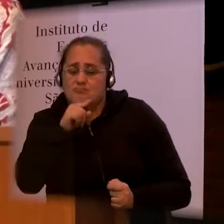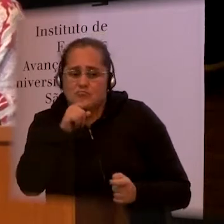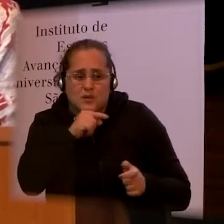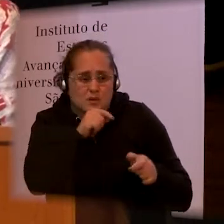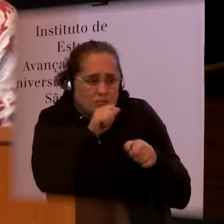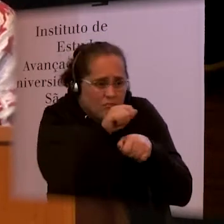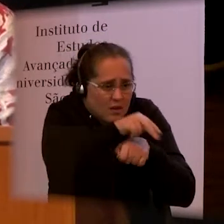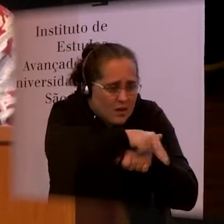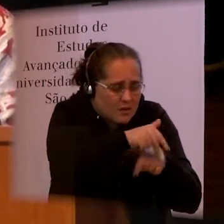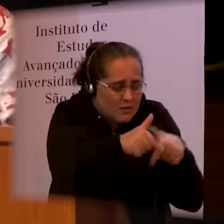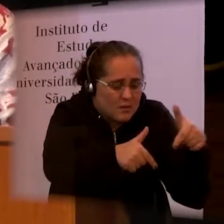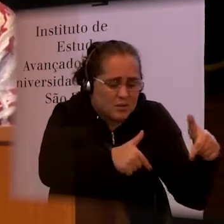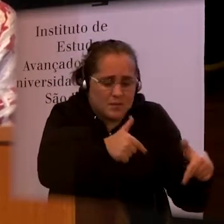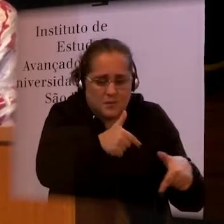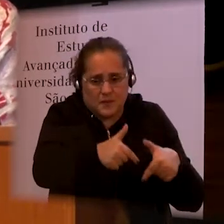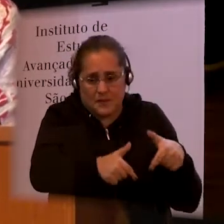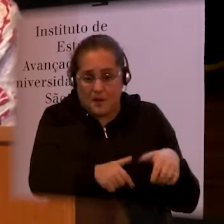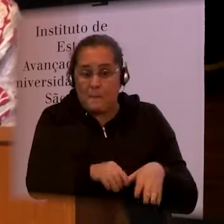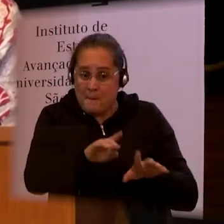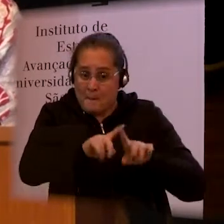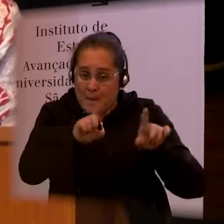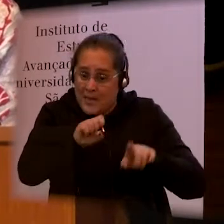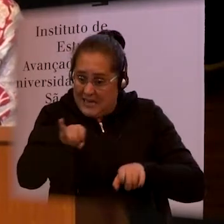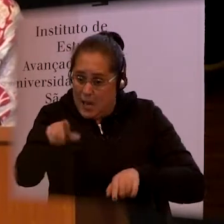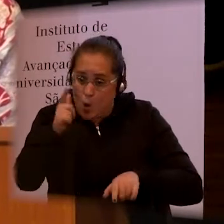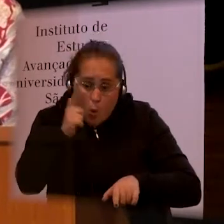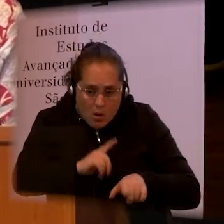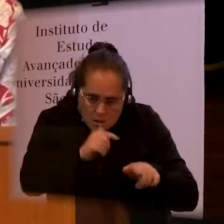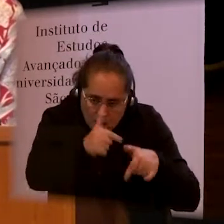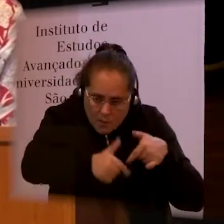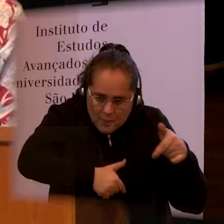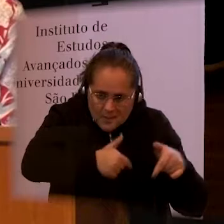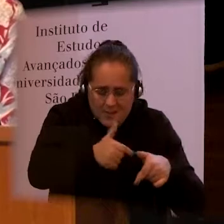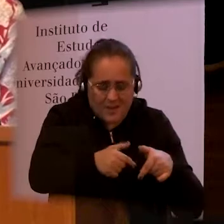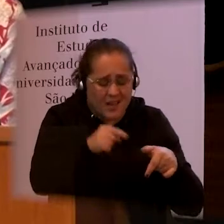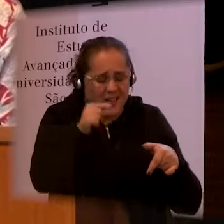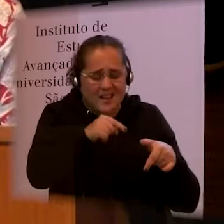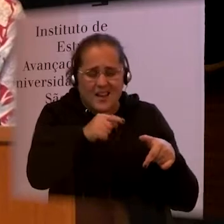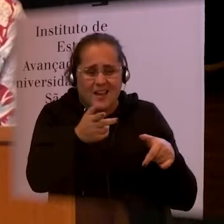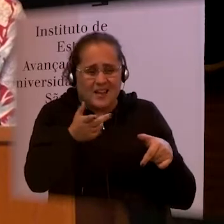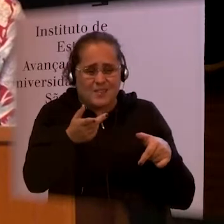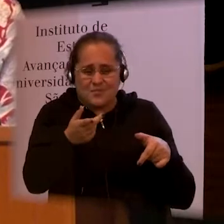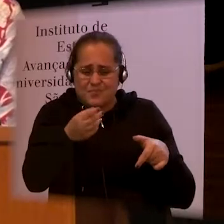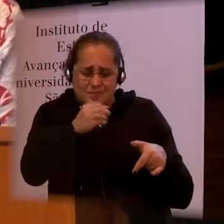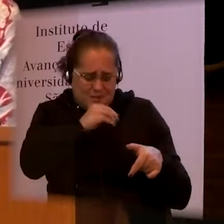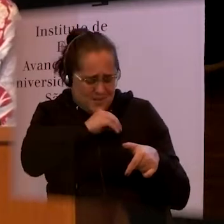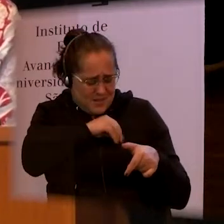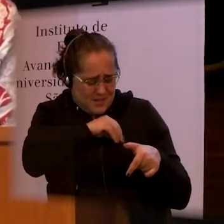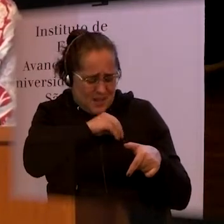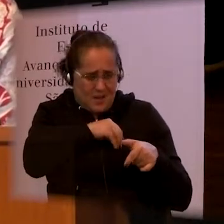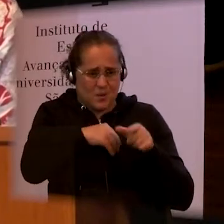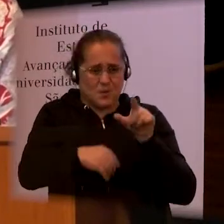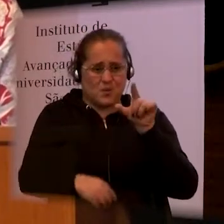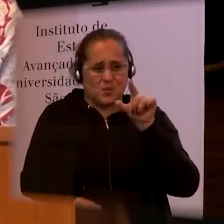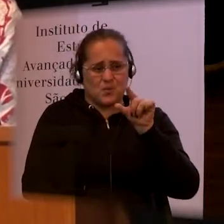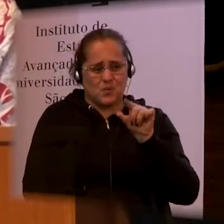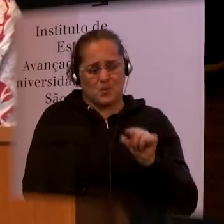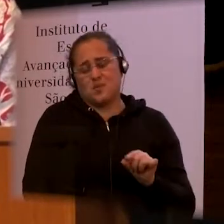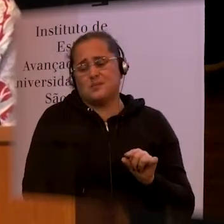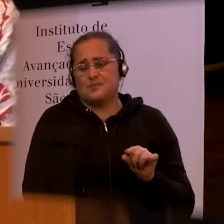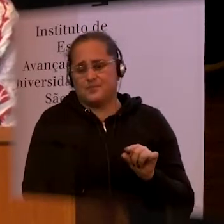poorer paid jobs and more vulnerable jobs. You know, shift working and so on.